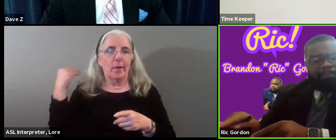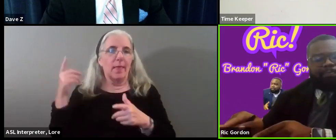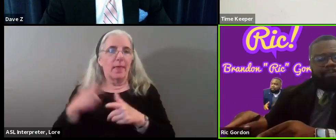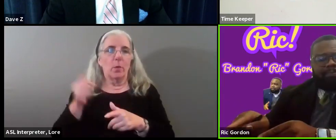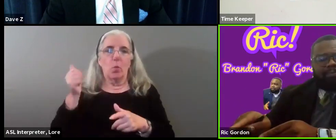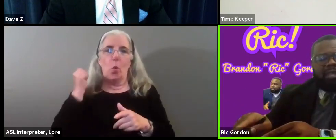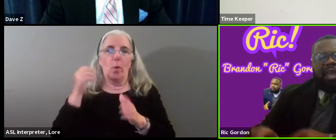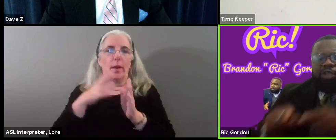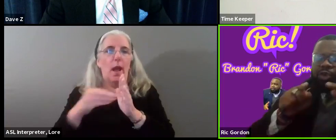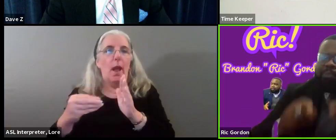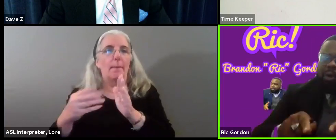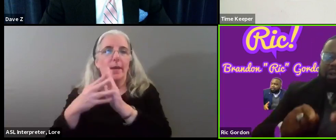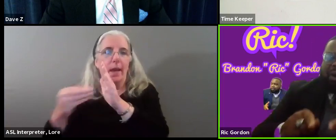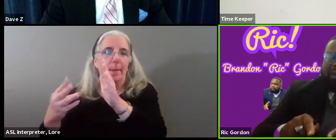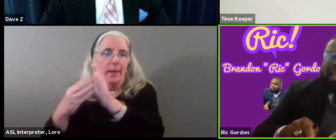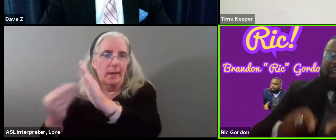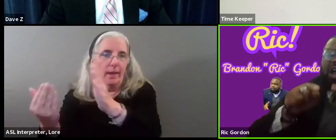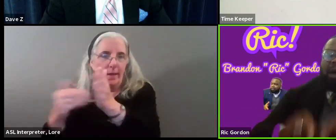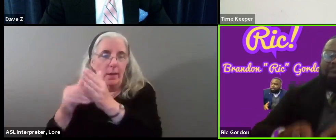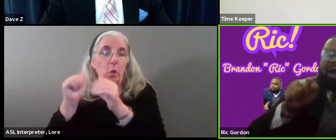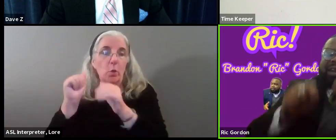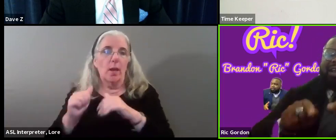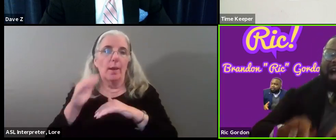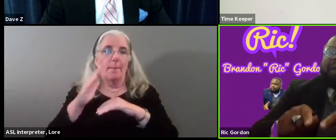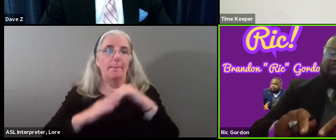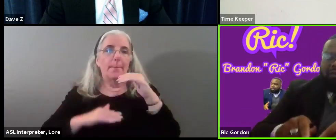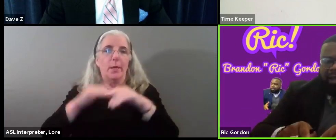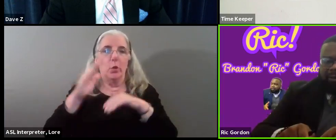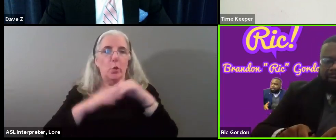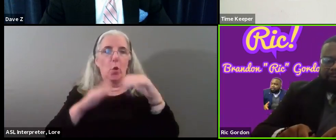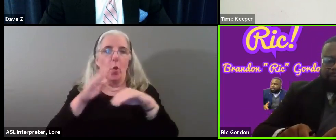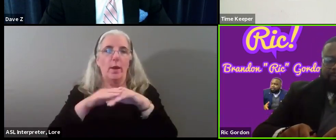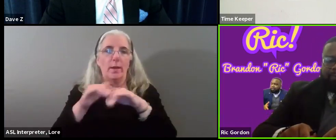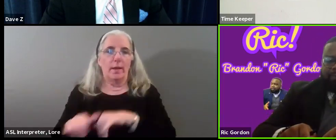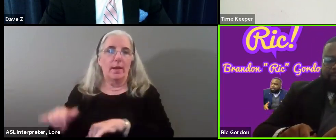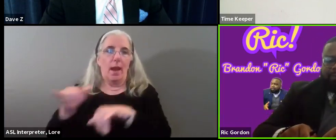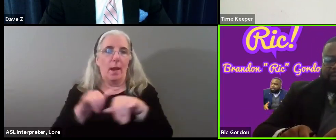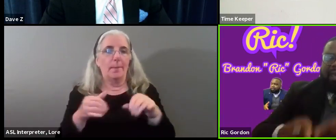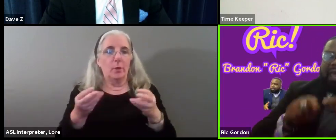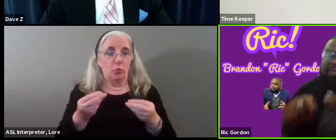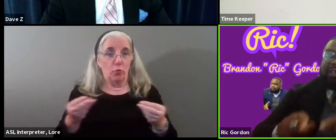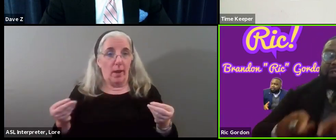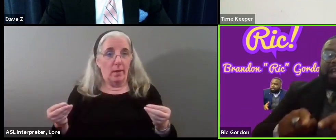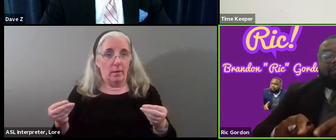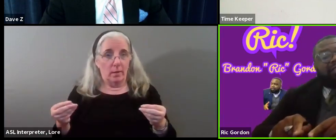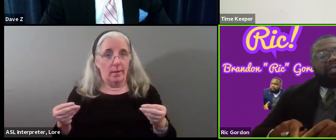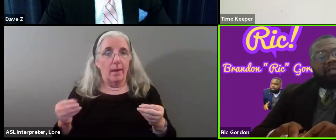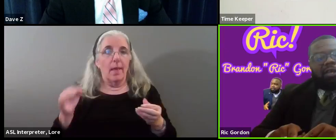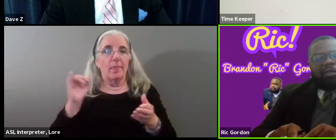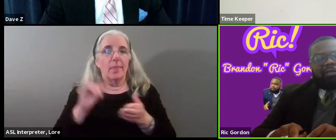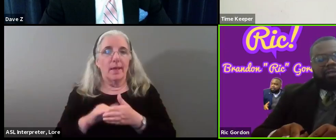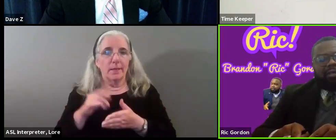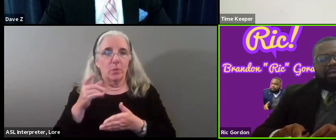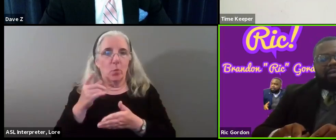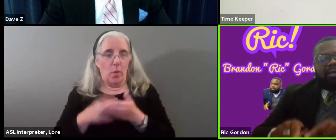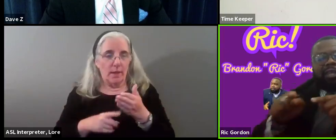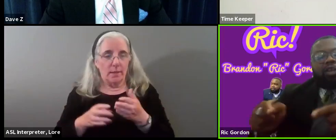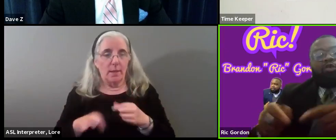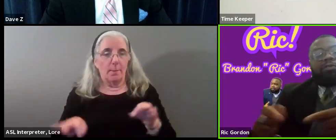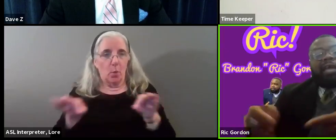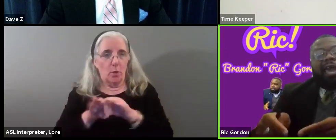again. And you can build upon that, upon a common ground. And that's what conversation does.